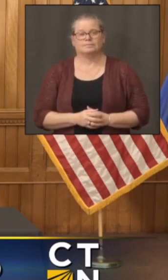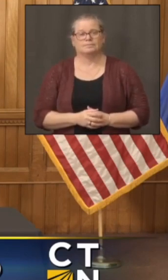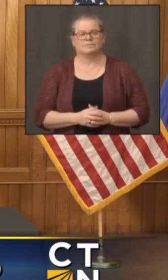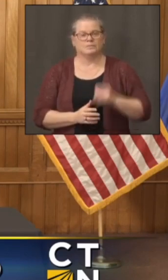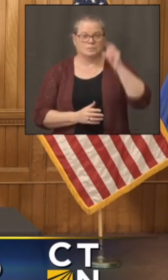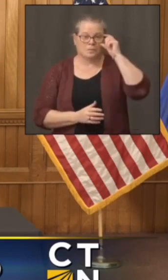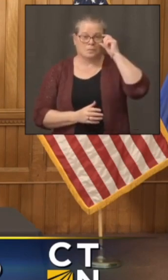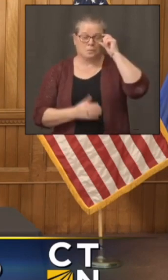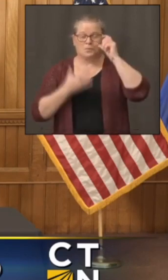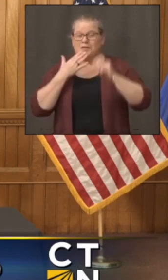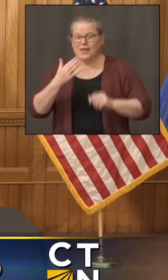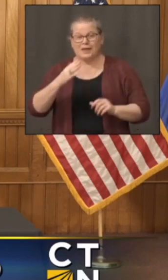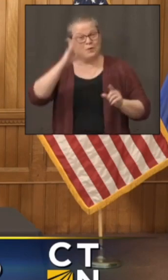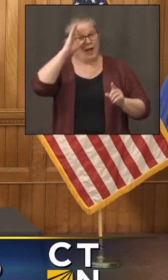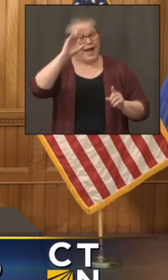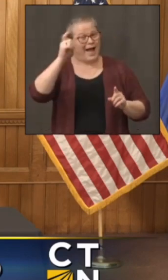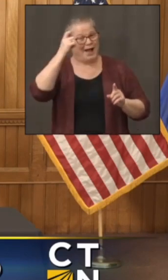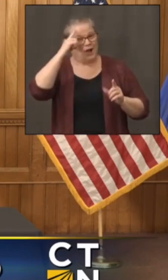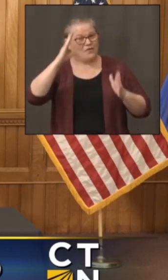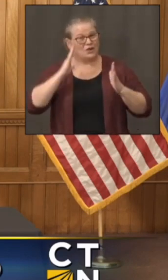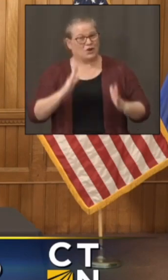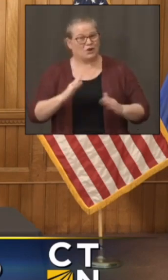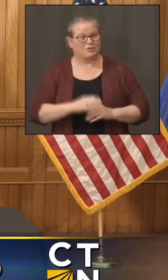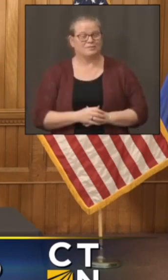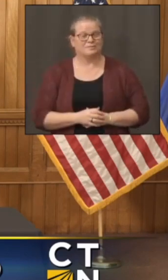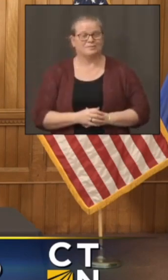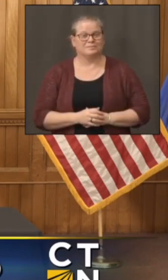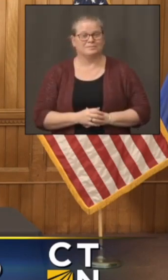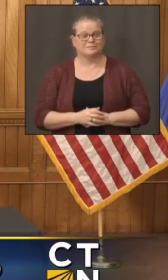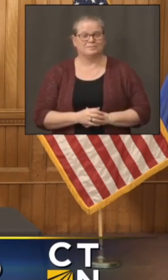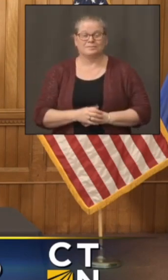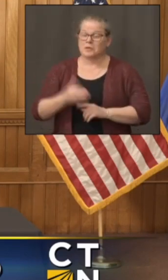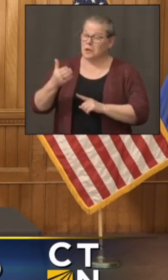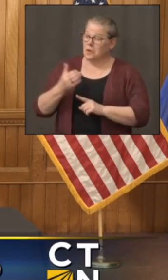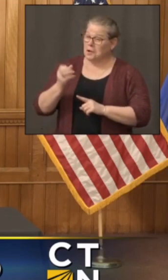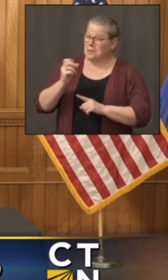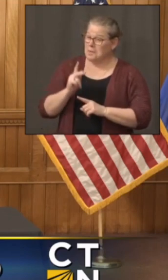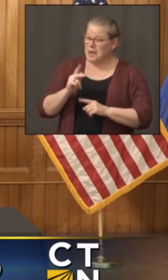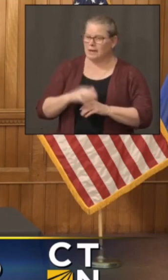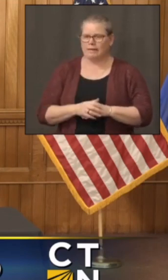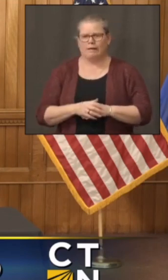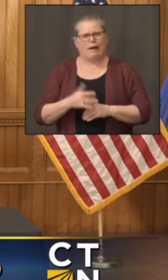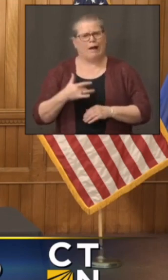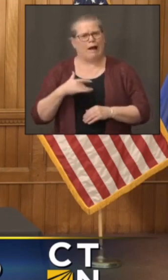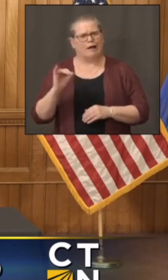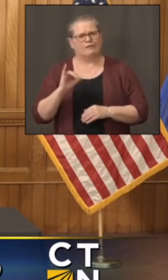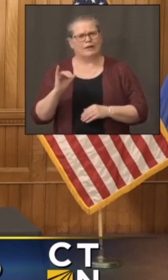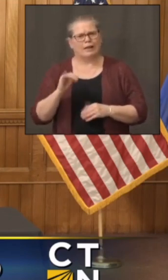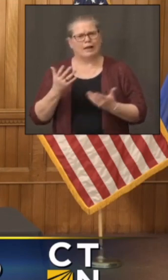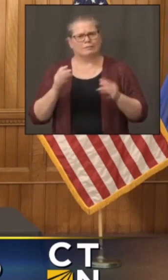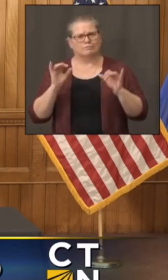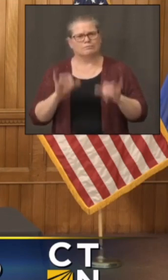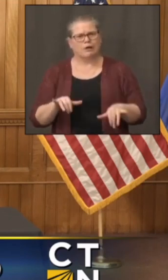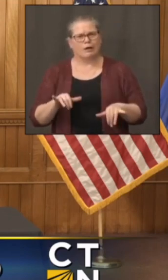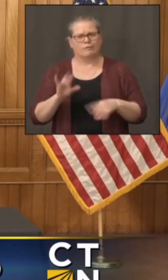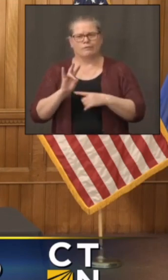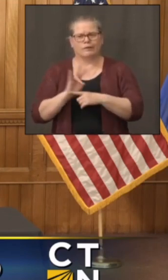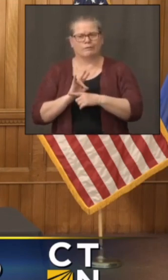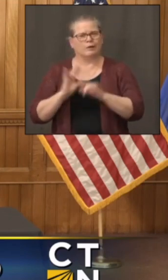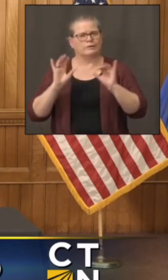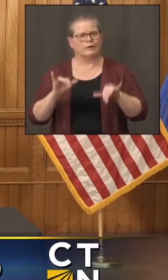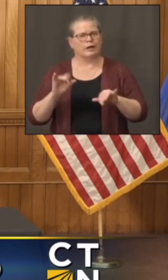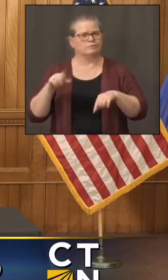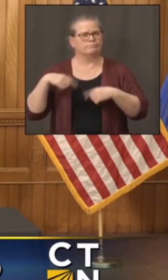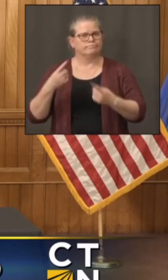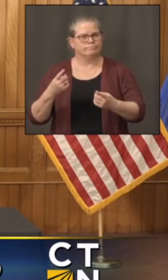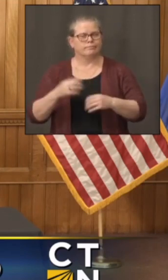it seems like i've been staying at the same desk for uh seven months in a row um can i ask josh